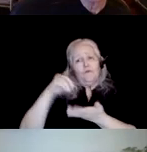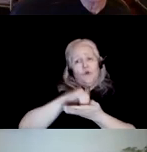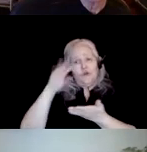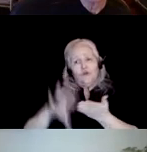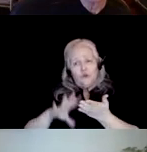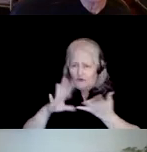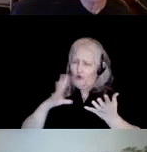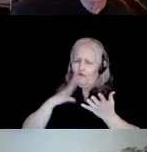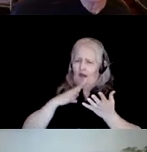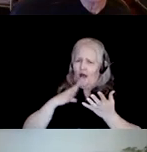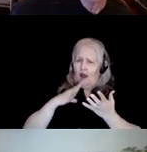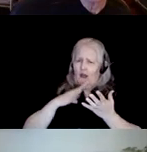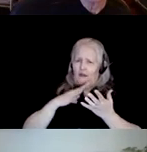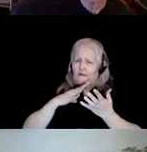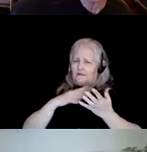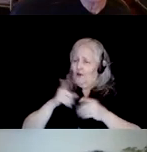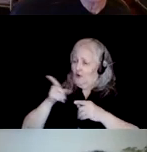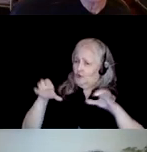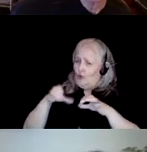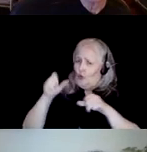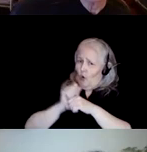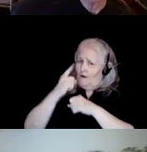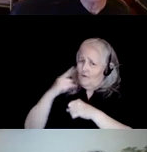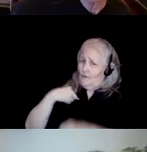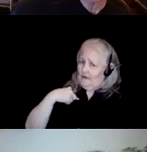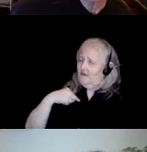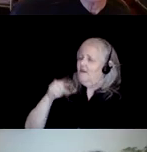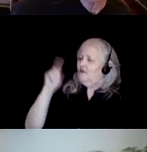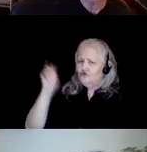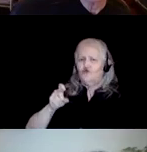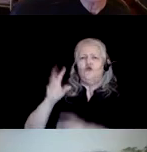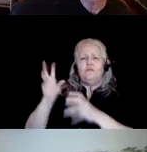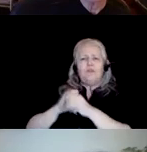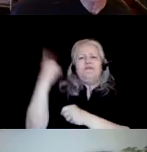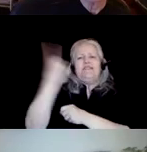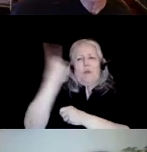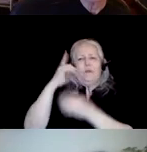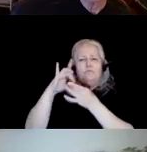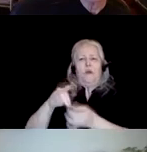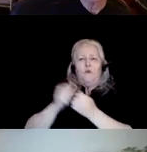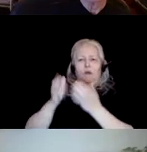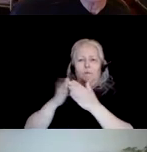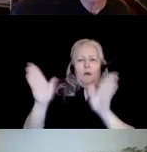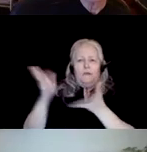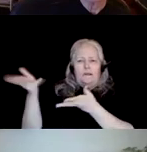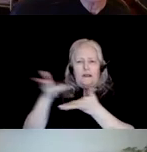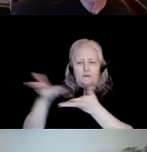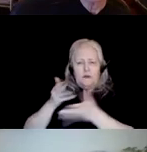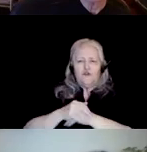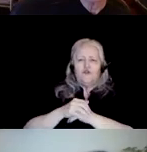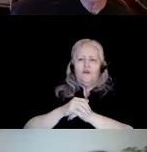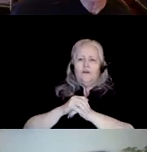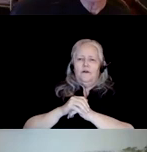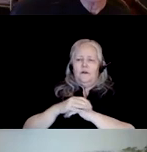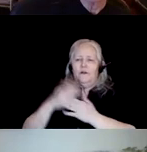of the work that they need to do for you already something related to public engagement. Whether that's adding applications to academic sources